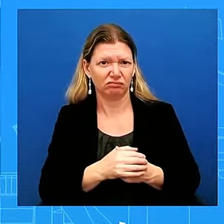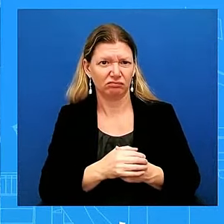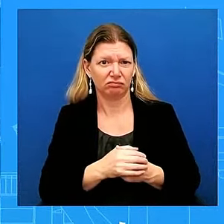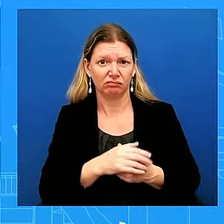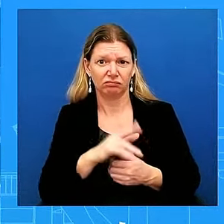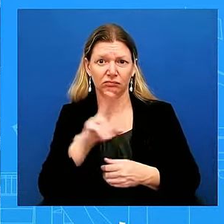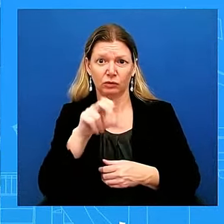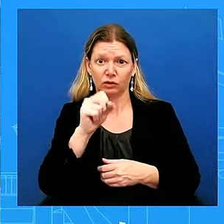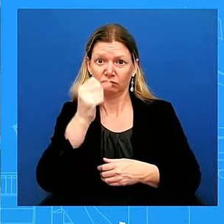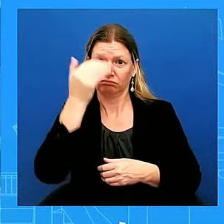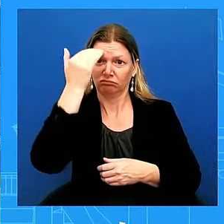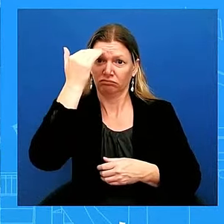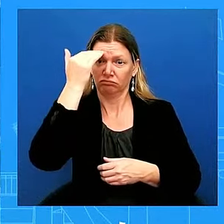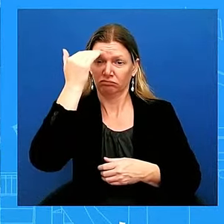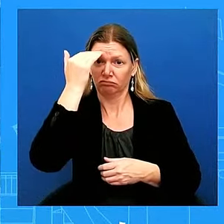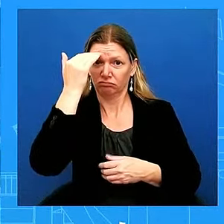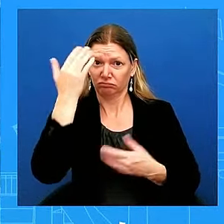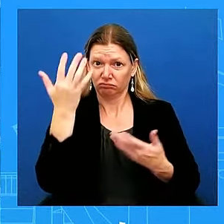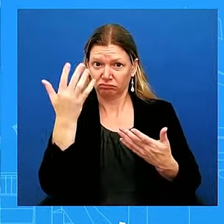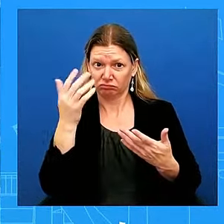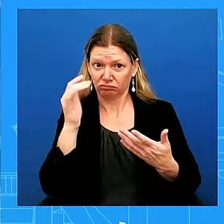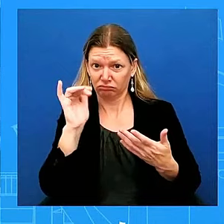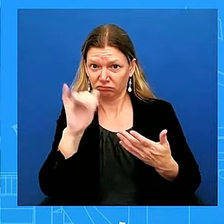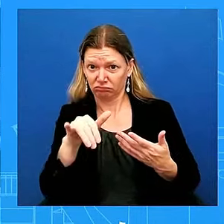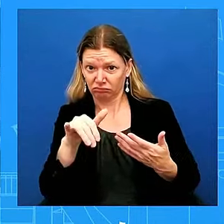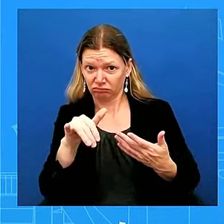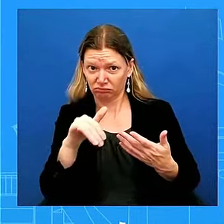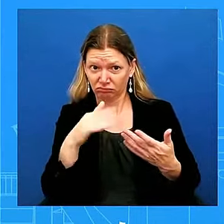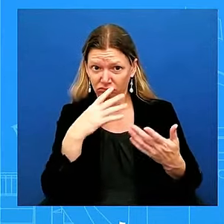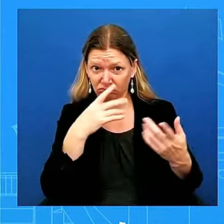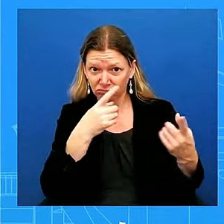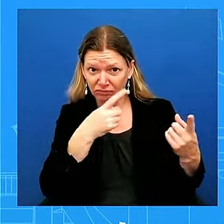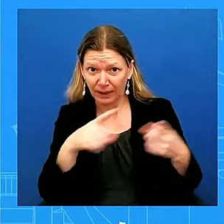what channels – through which channels did you receive the heads-up? As you know,